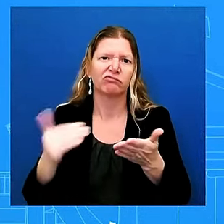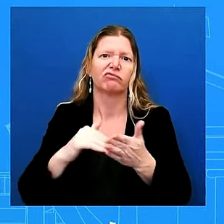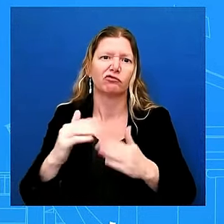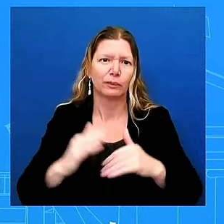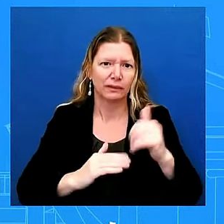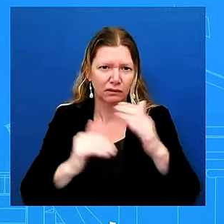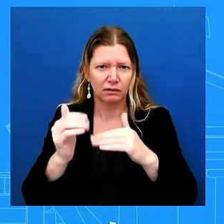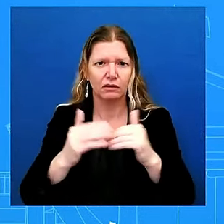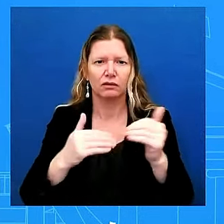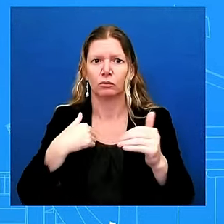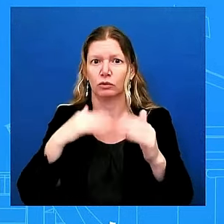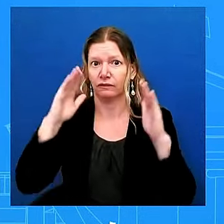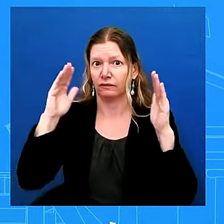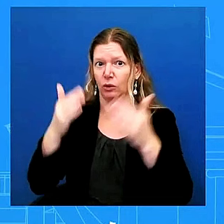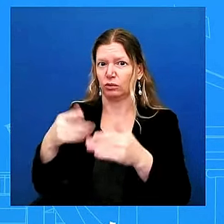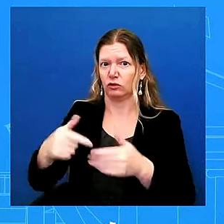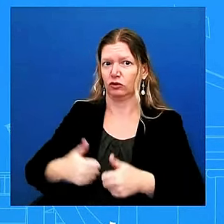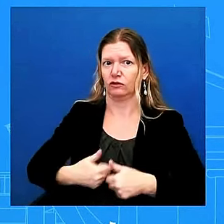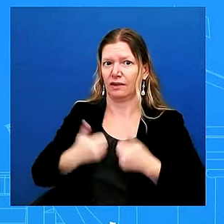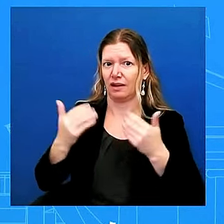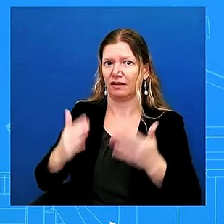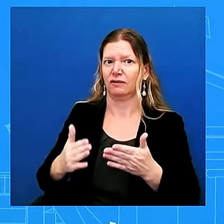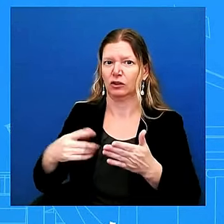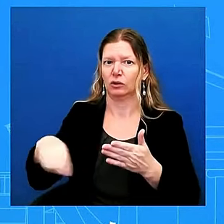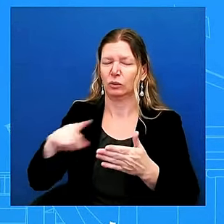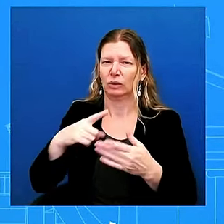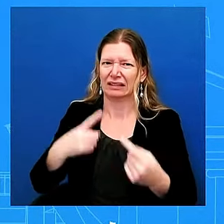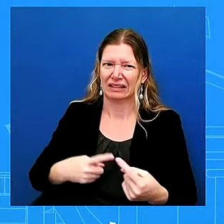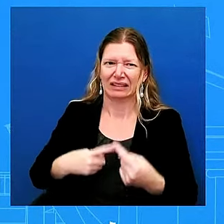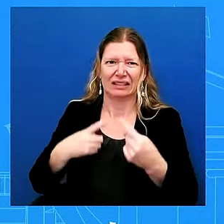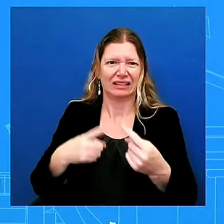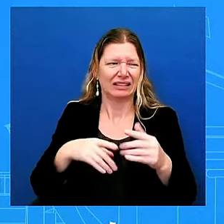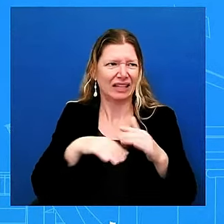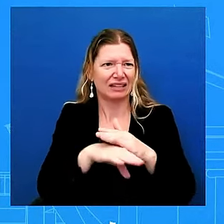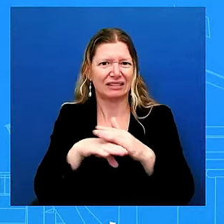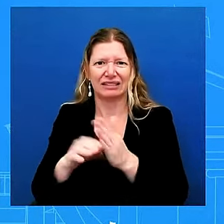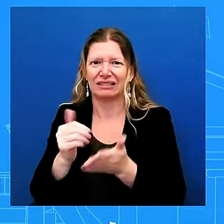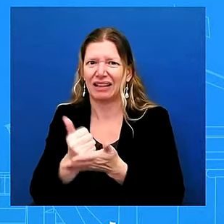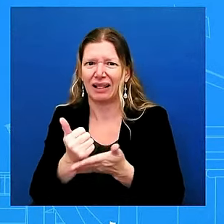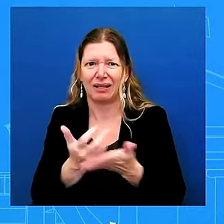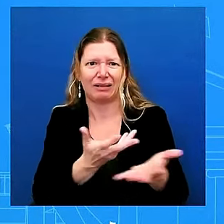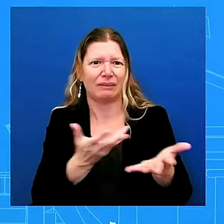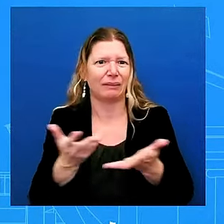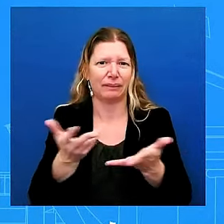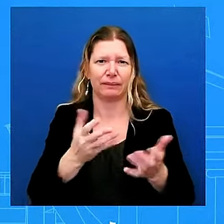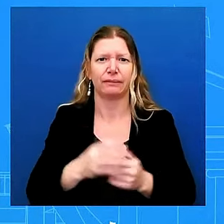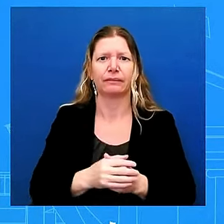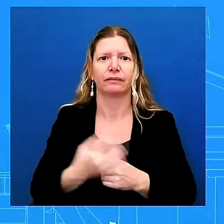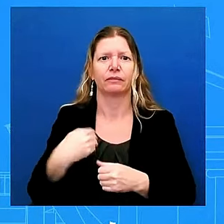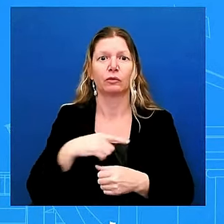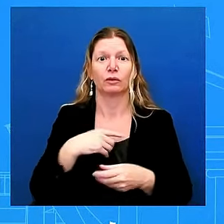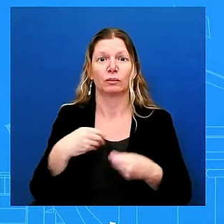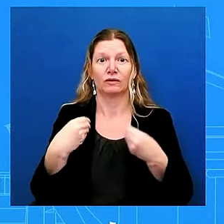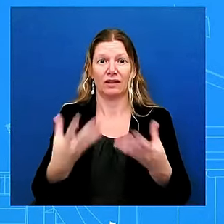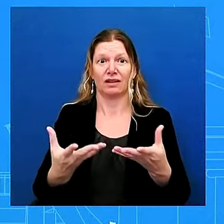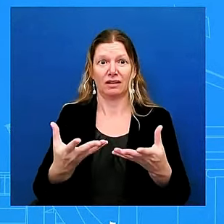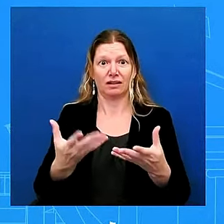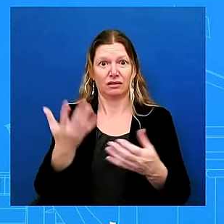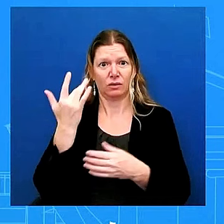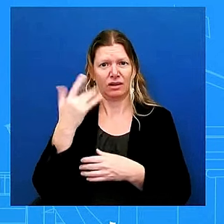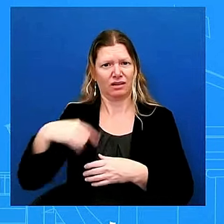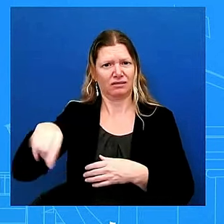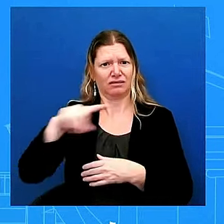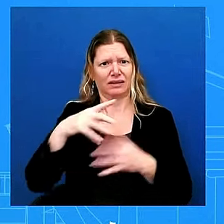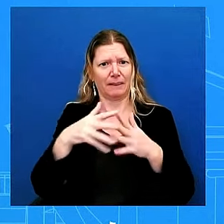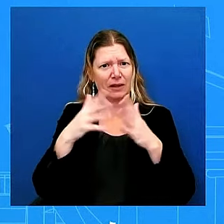we can provide as i noted because as americans we are all in this together thank you for giving me a chance to lay that